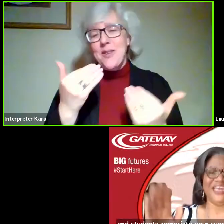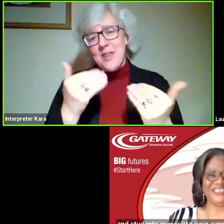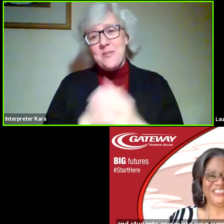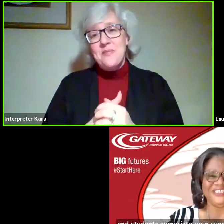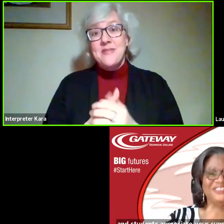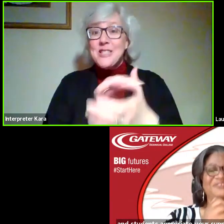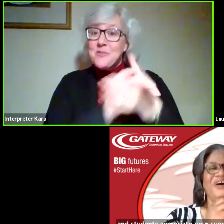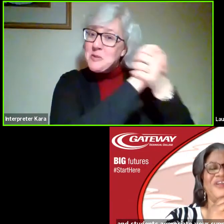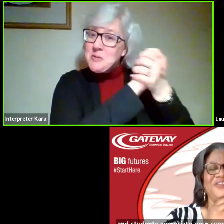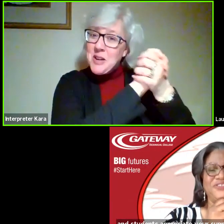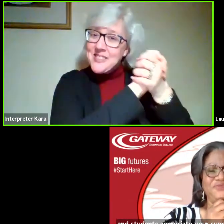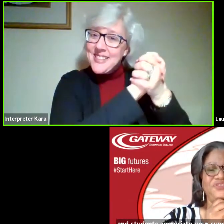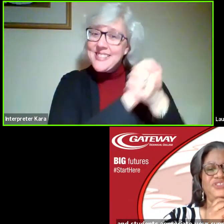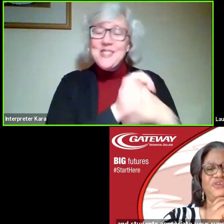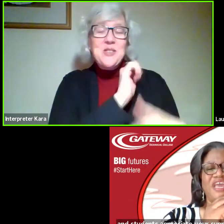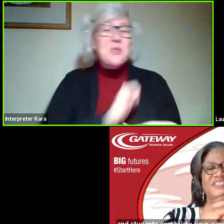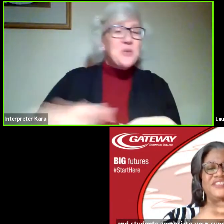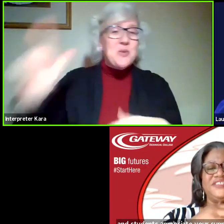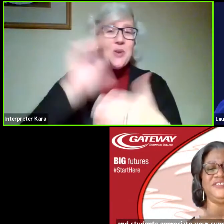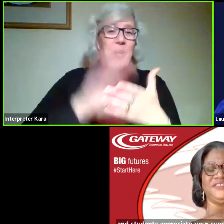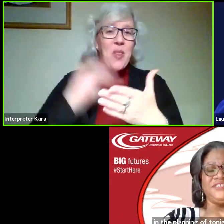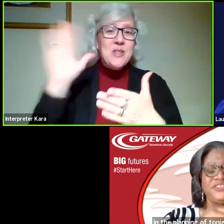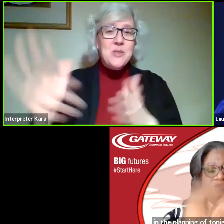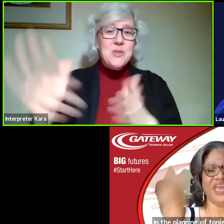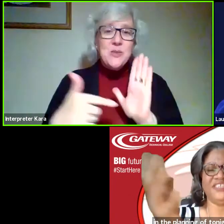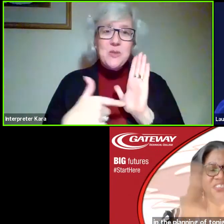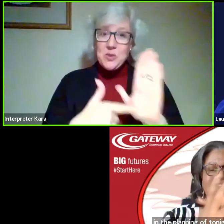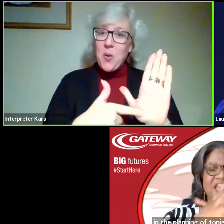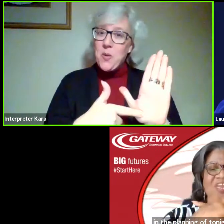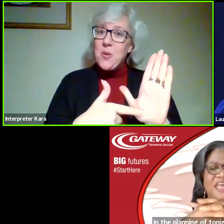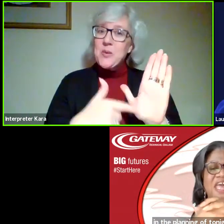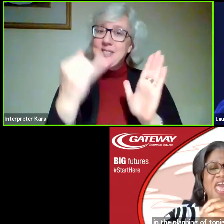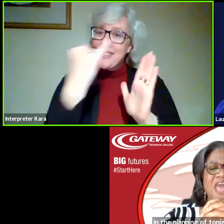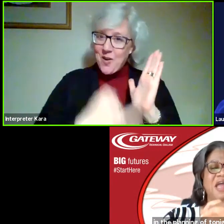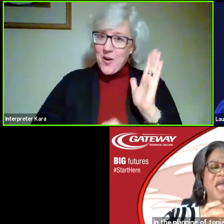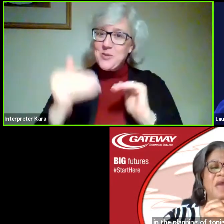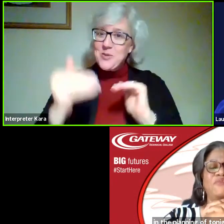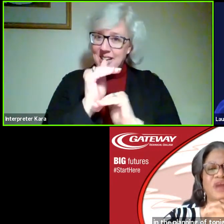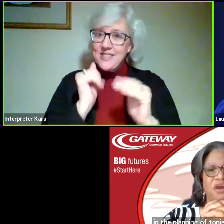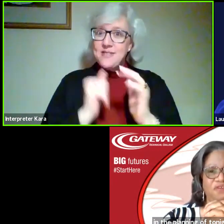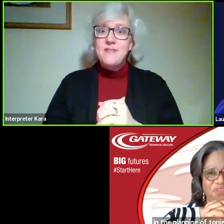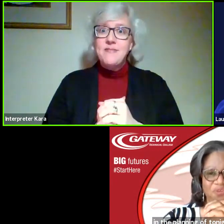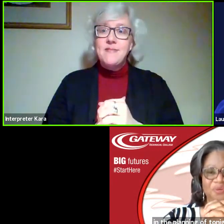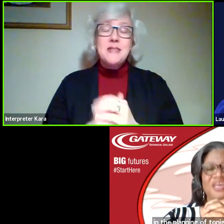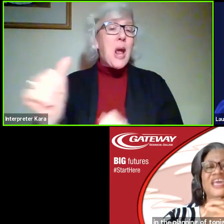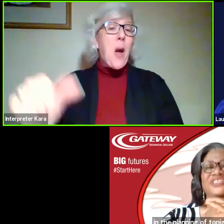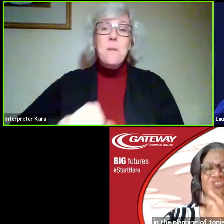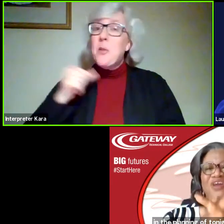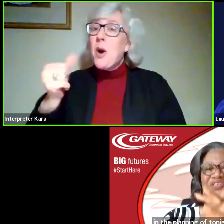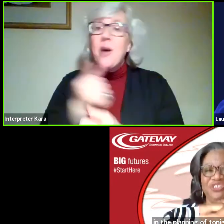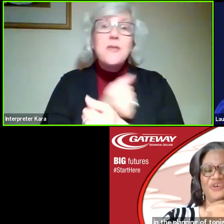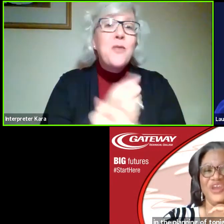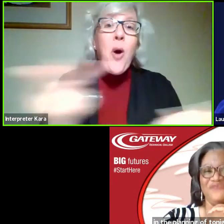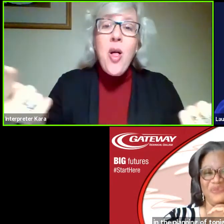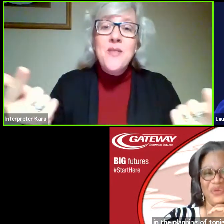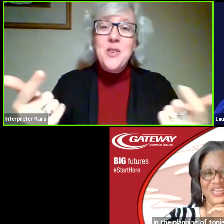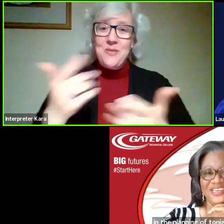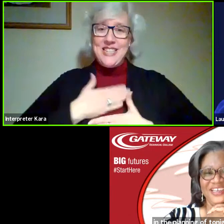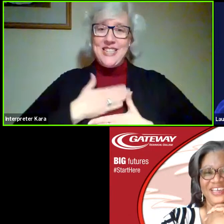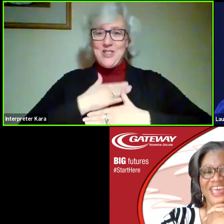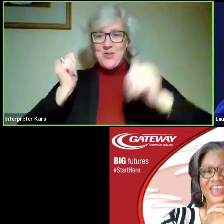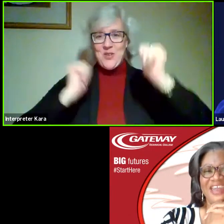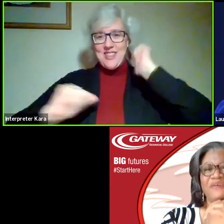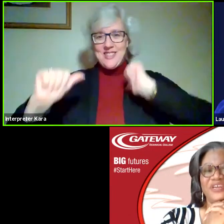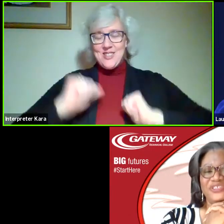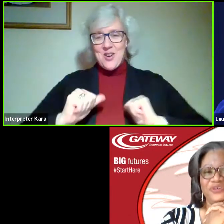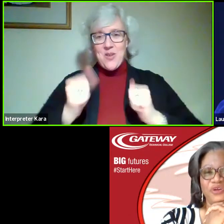Congratulations to all the students showcased tonight, and I am proud of you. Enjoy the show, everyone.